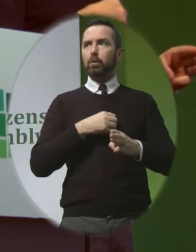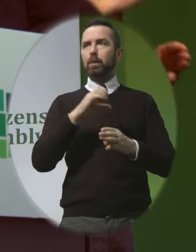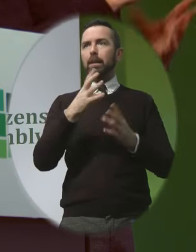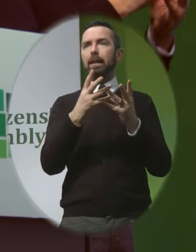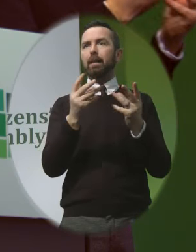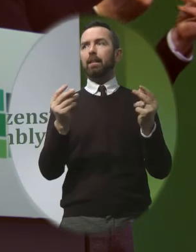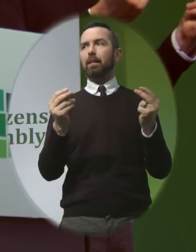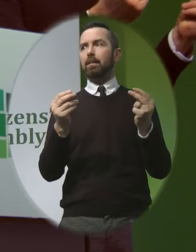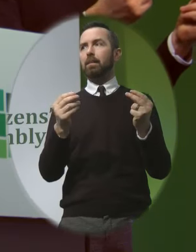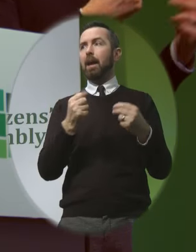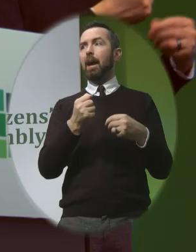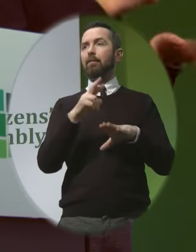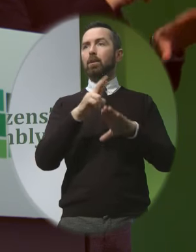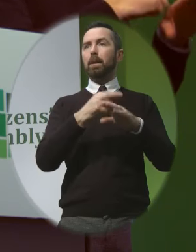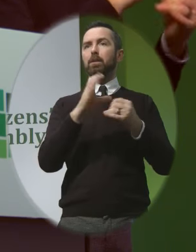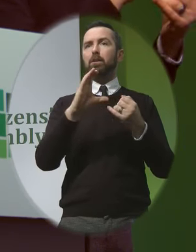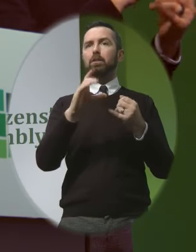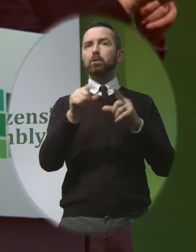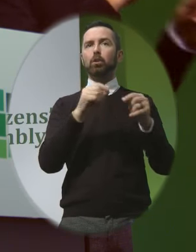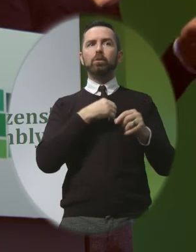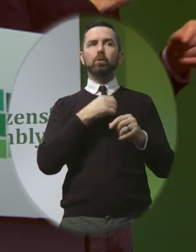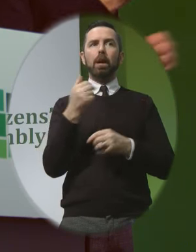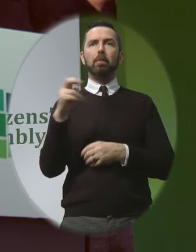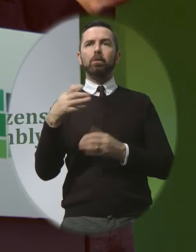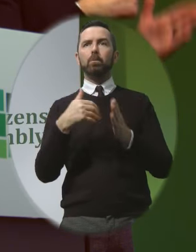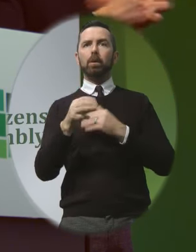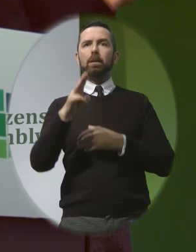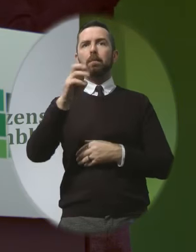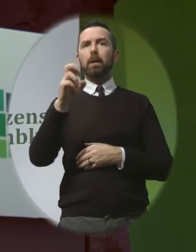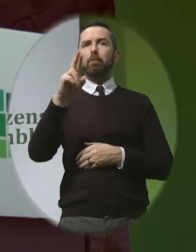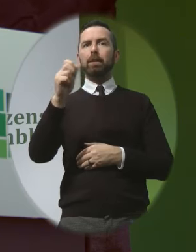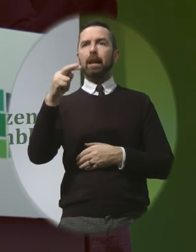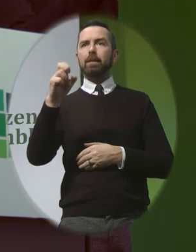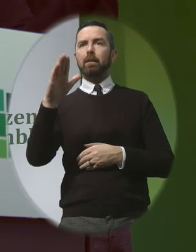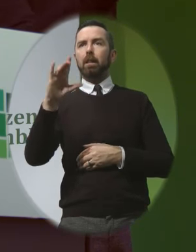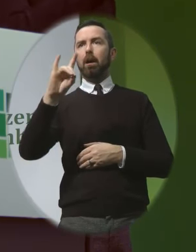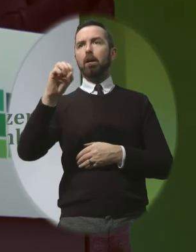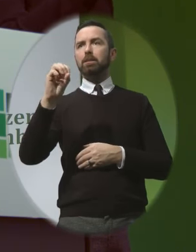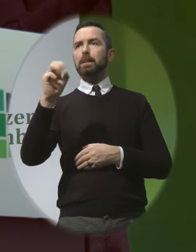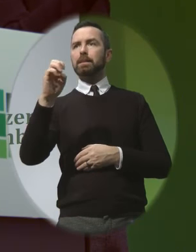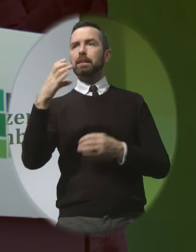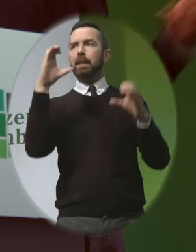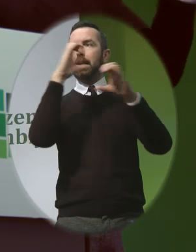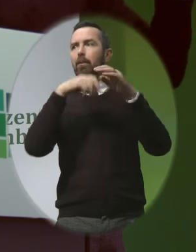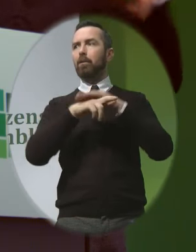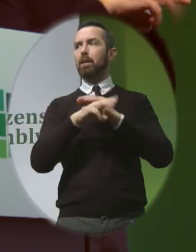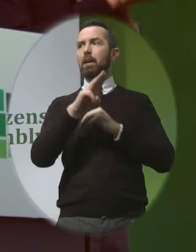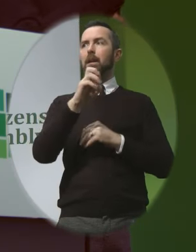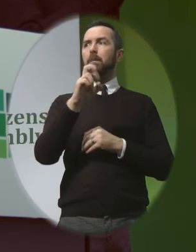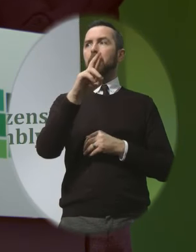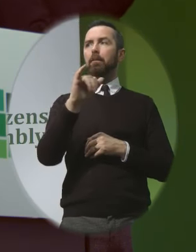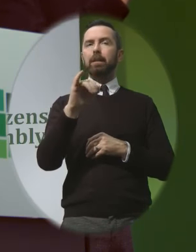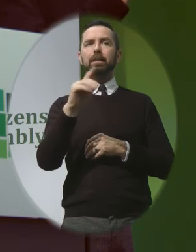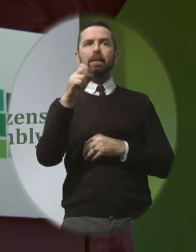alternative to abortion and it's called perinatal hospice care perinatal the word just means around the time of birth and it's a